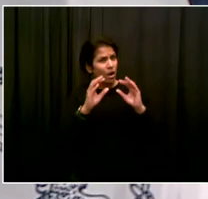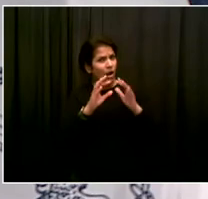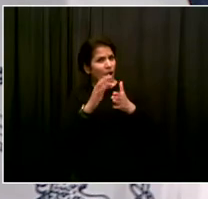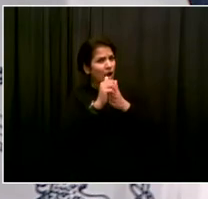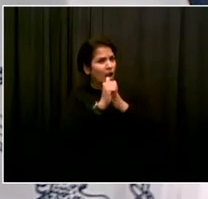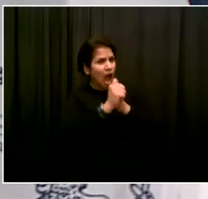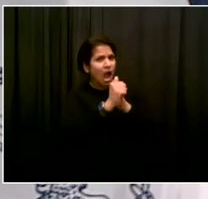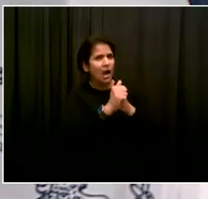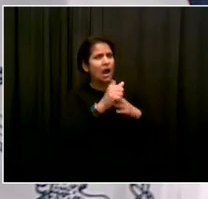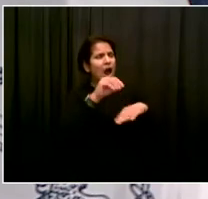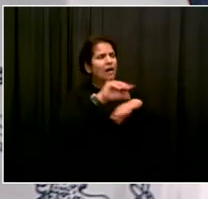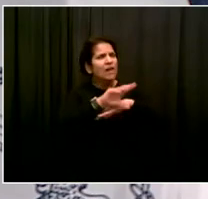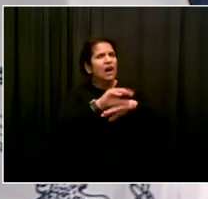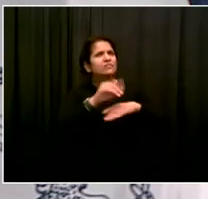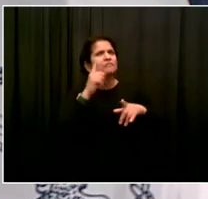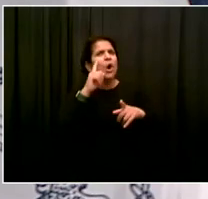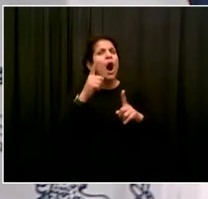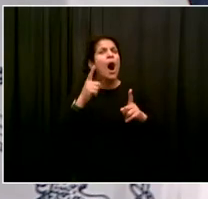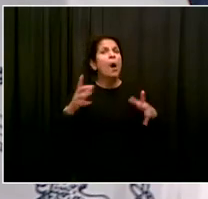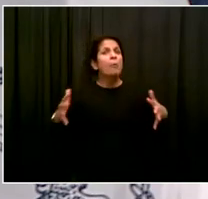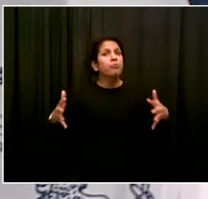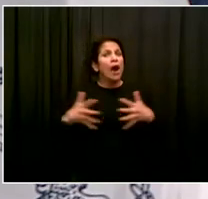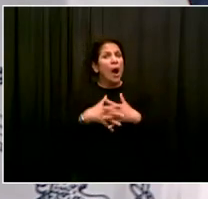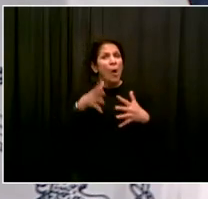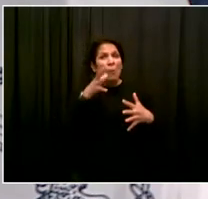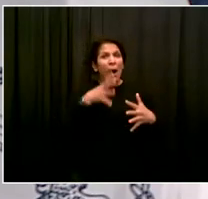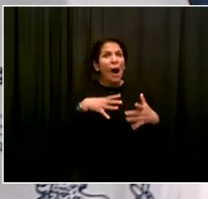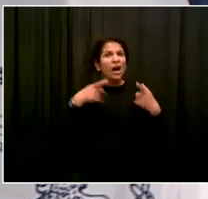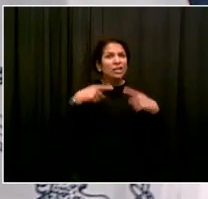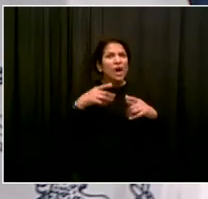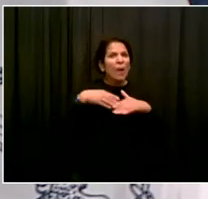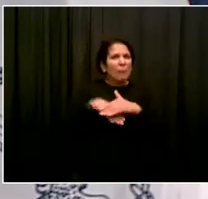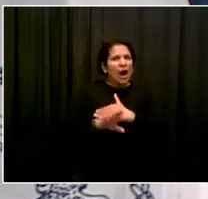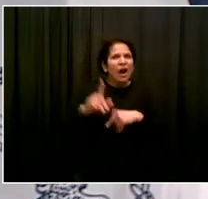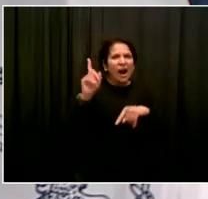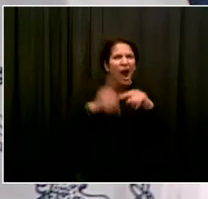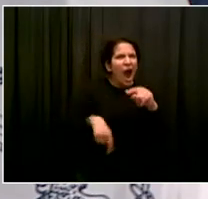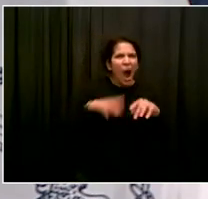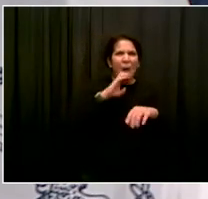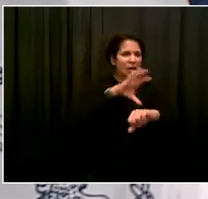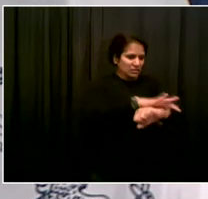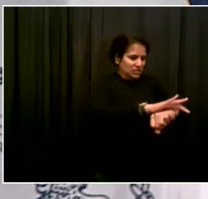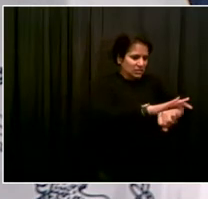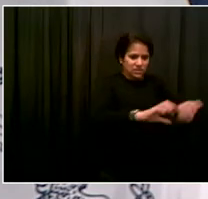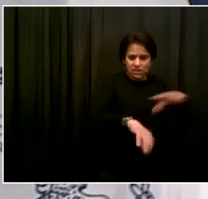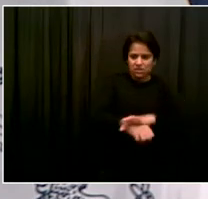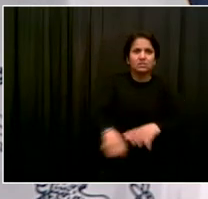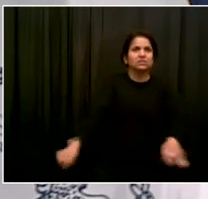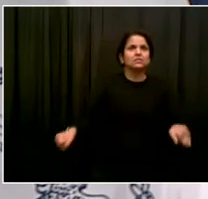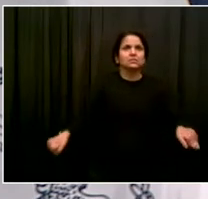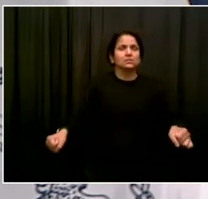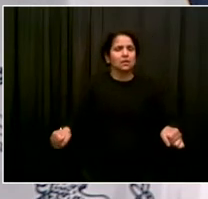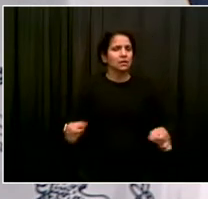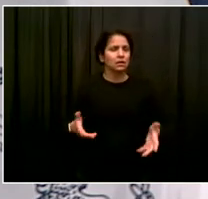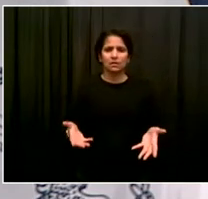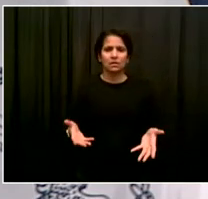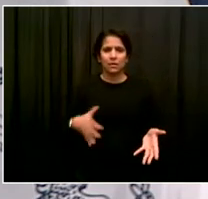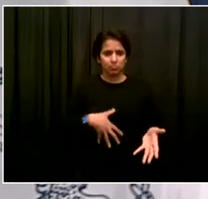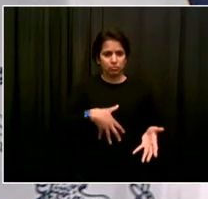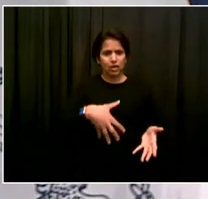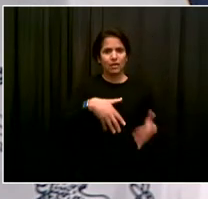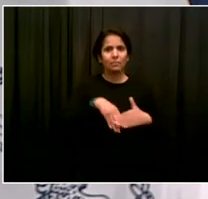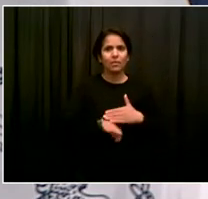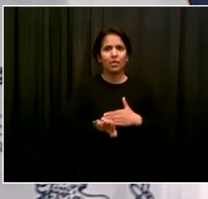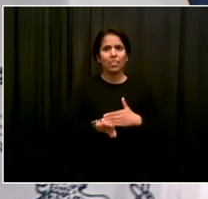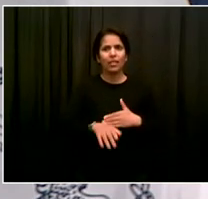labor? And should the officers involved face discipline? Jessica, need to look, it's a great question and I appreciate it.